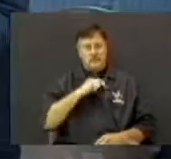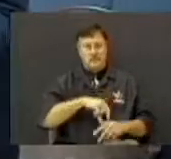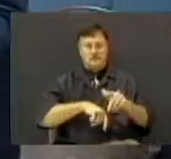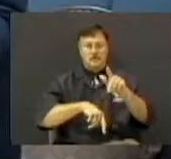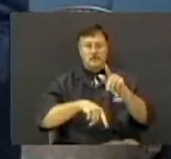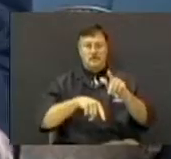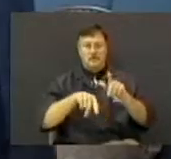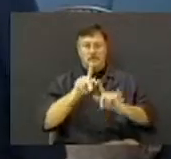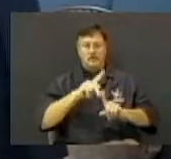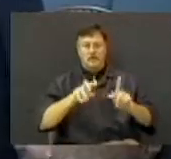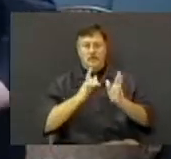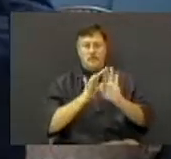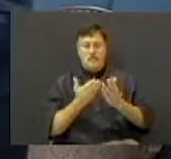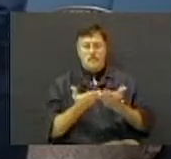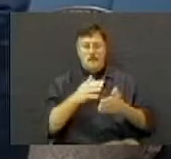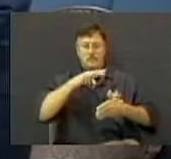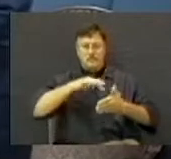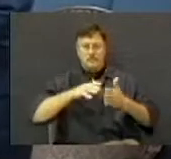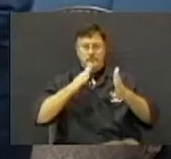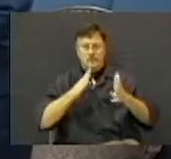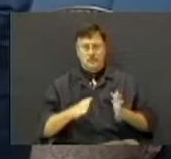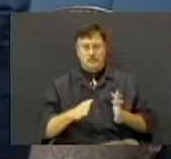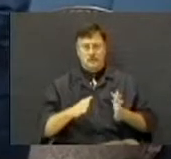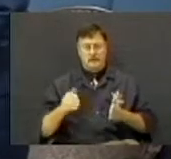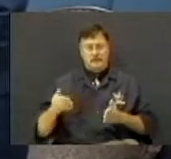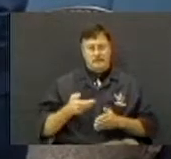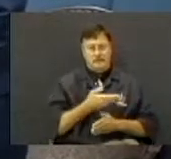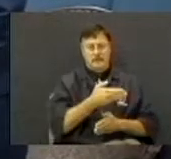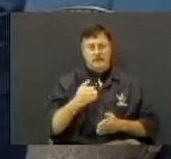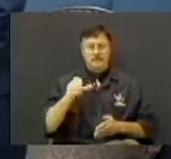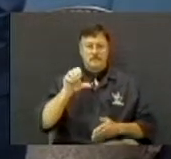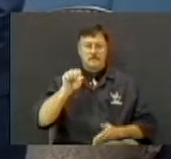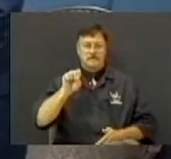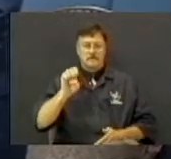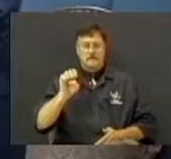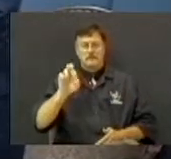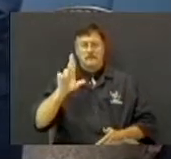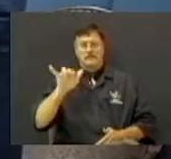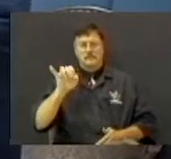teachers and adult teachers, I'm going to give you a series right here you can teach, okay?